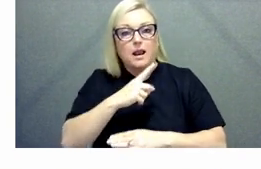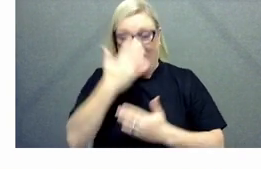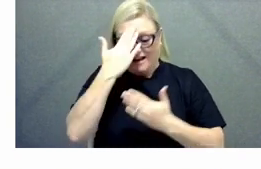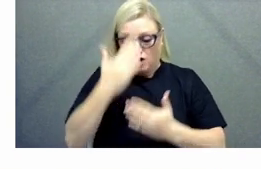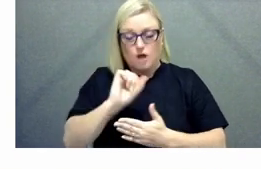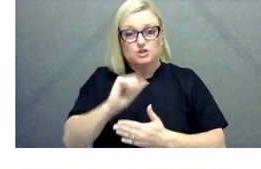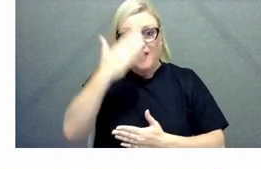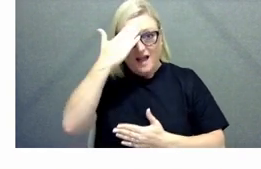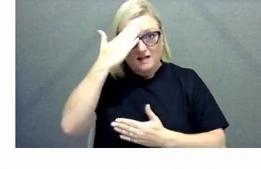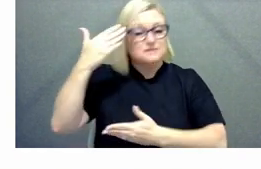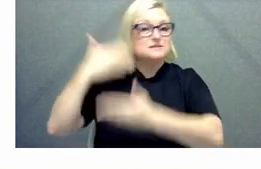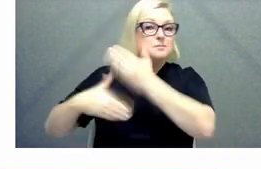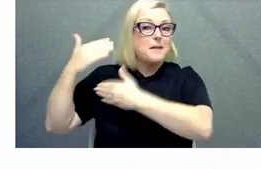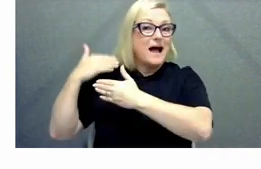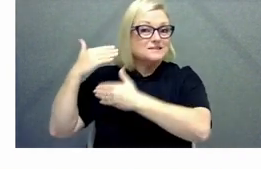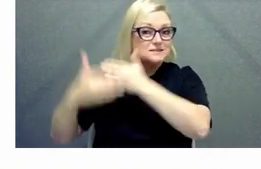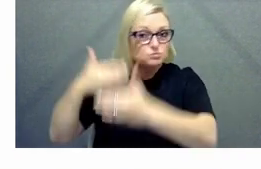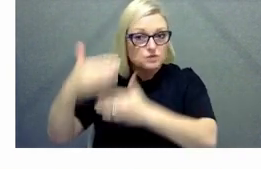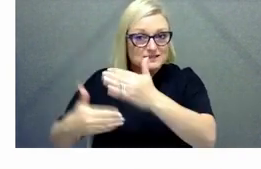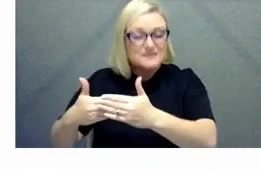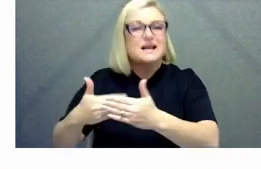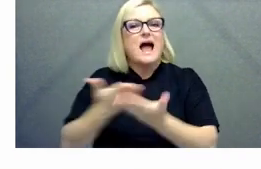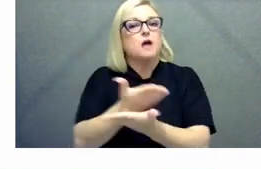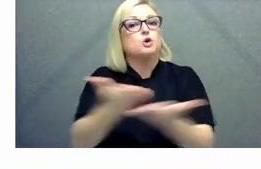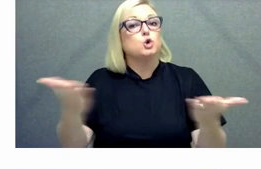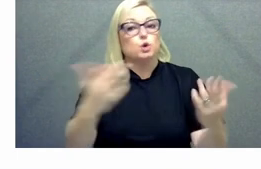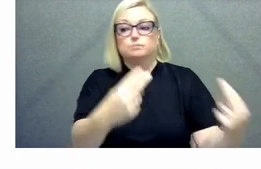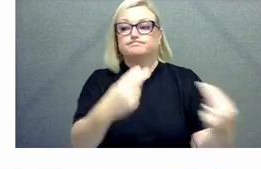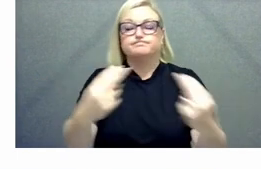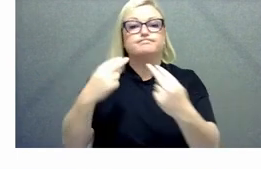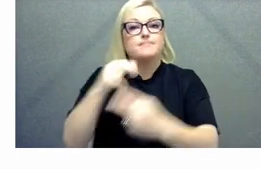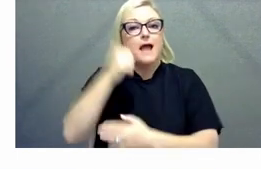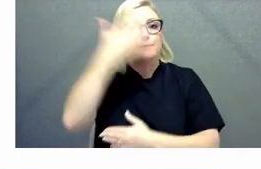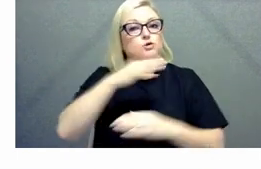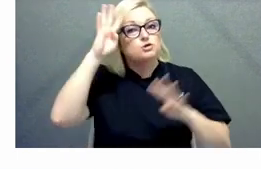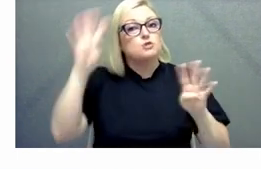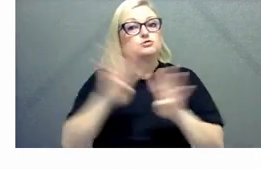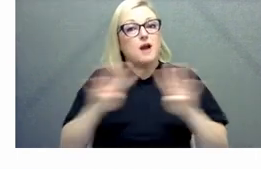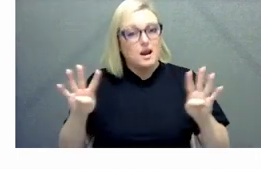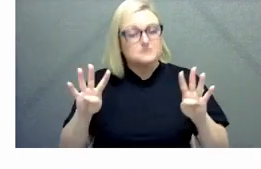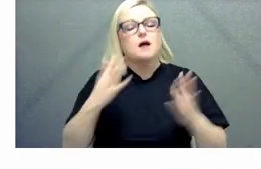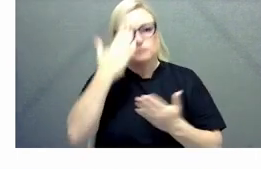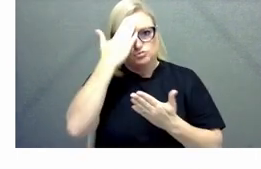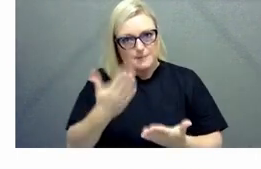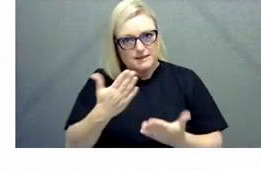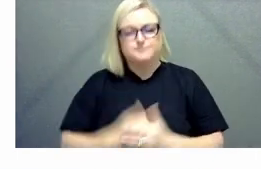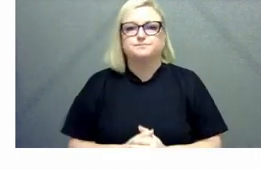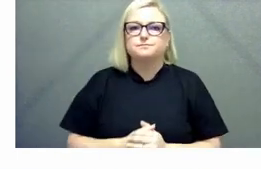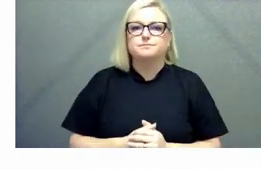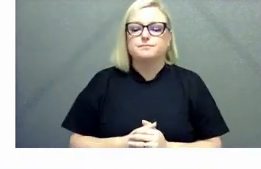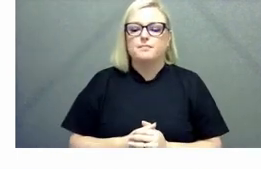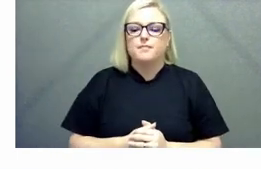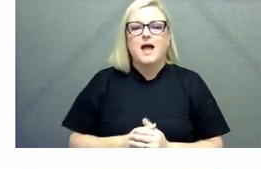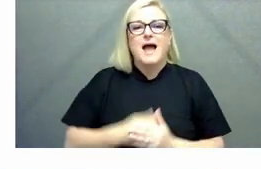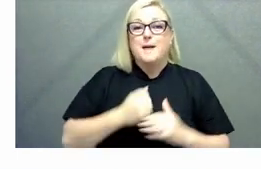extend that respect to aboriginal and torres strait islander people that are on the call today for a little bit of context to my answer